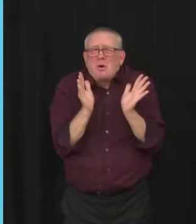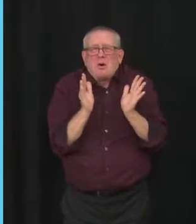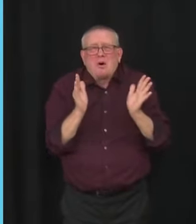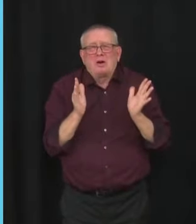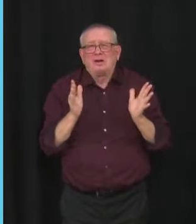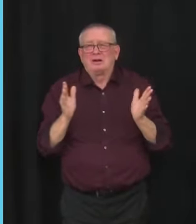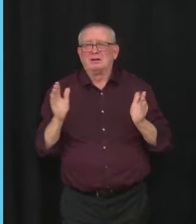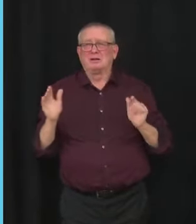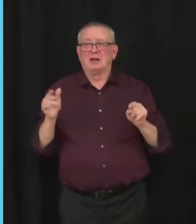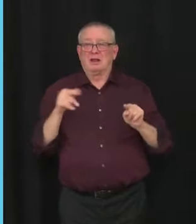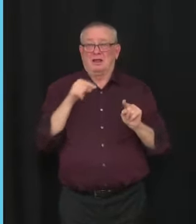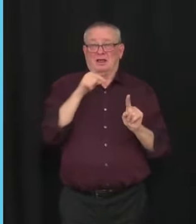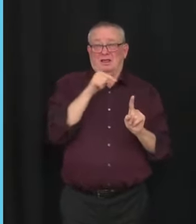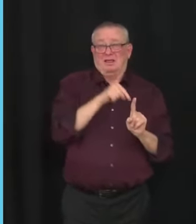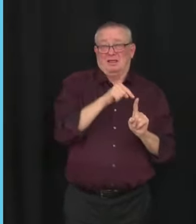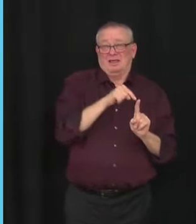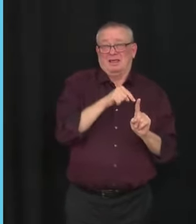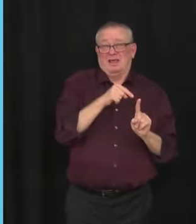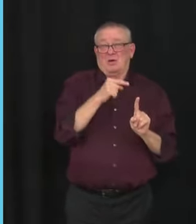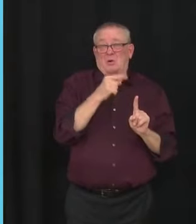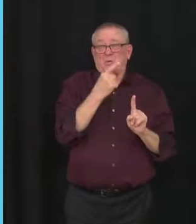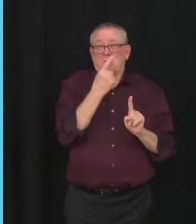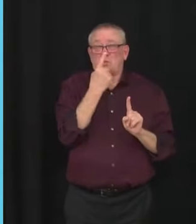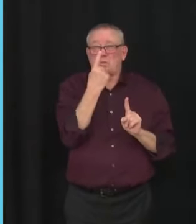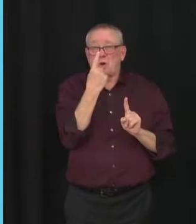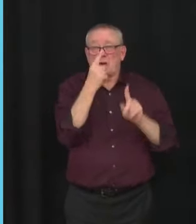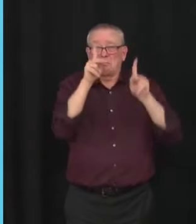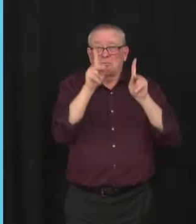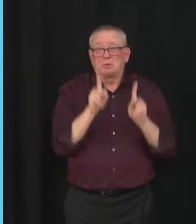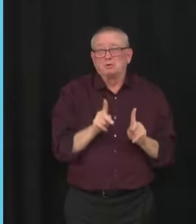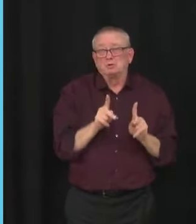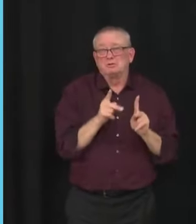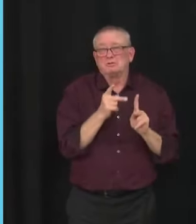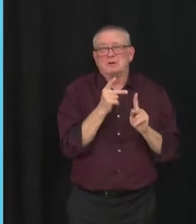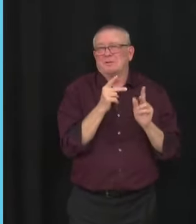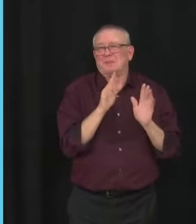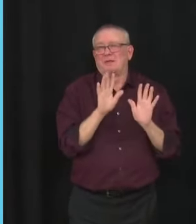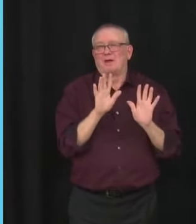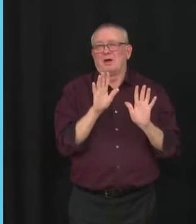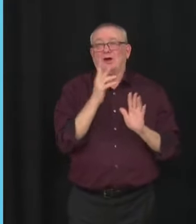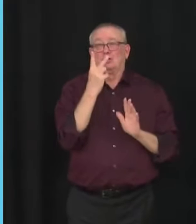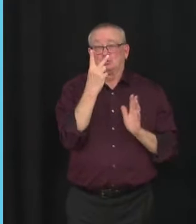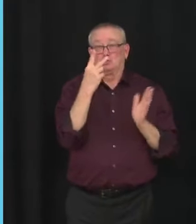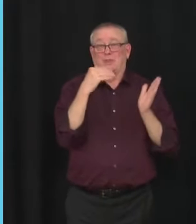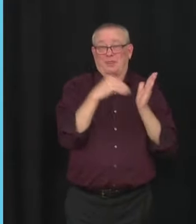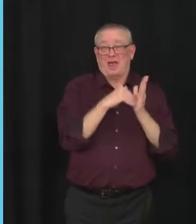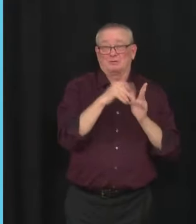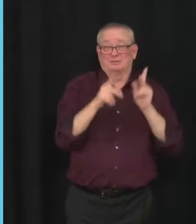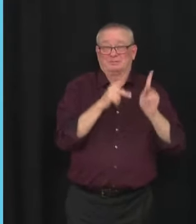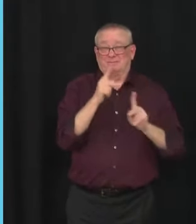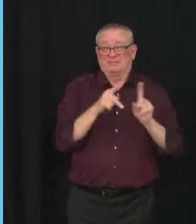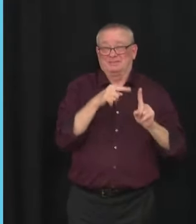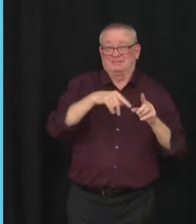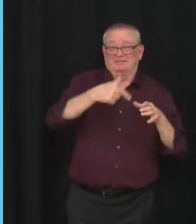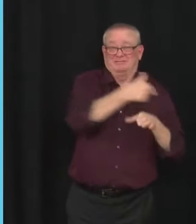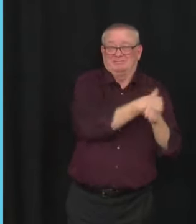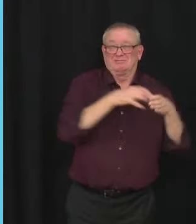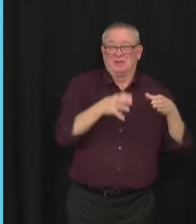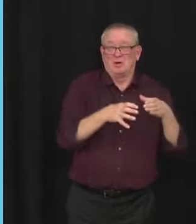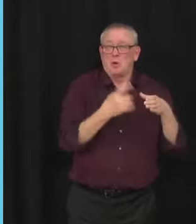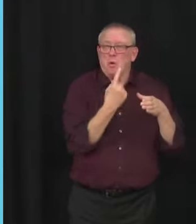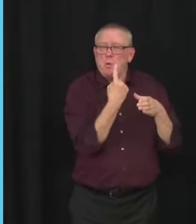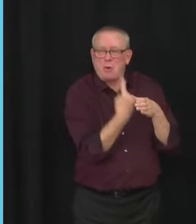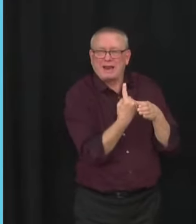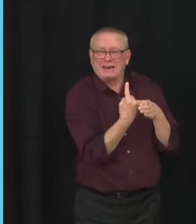per 7,000 doses in 12 to 17-year-old males. That's with Pfizer and one case per 2